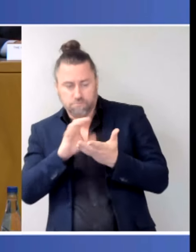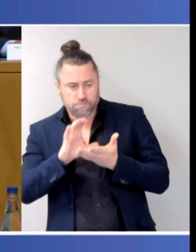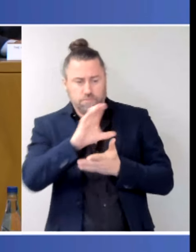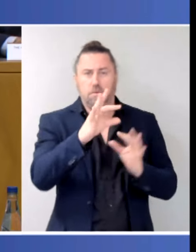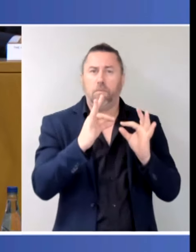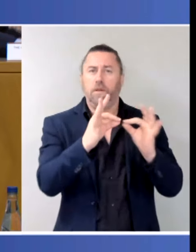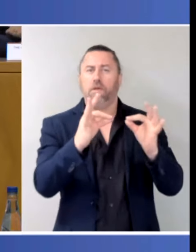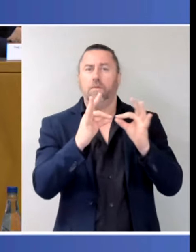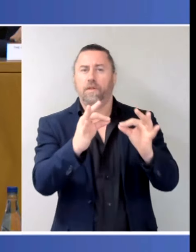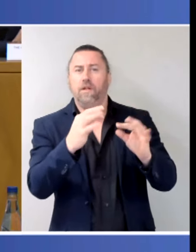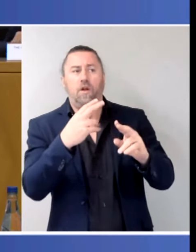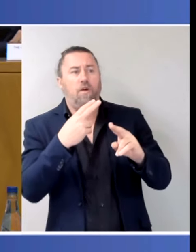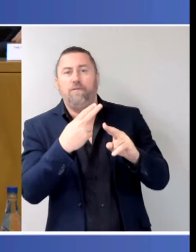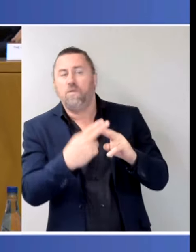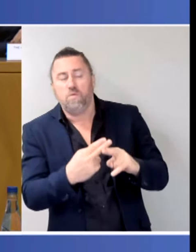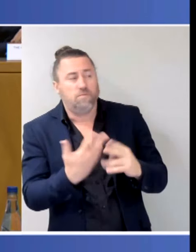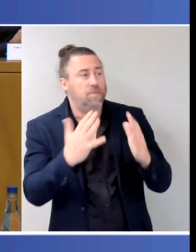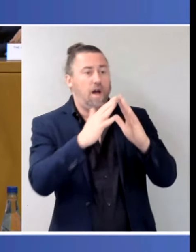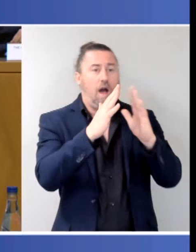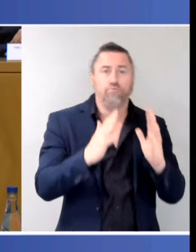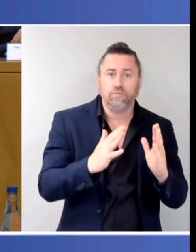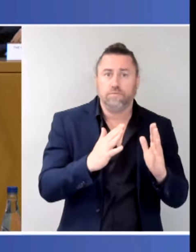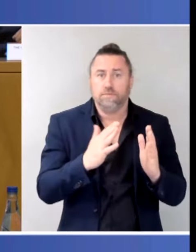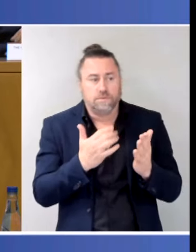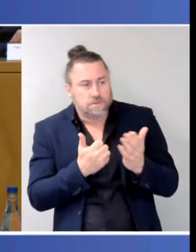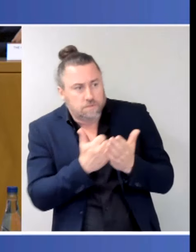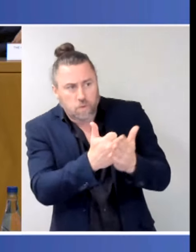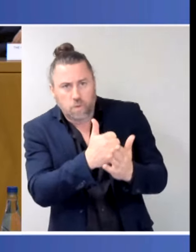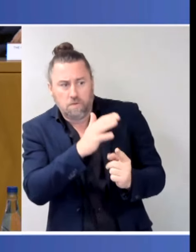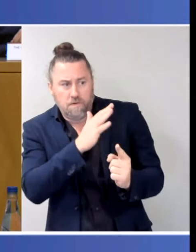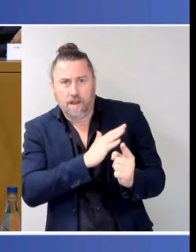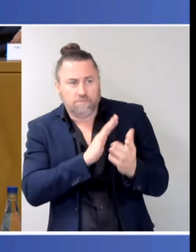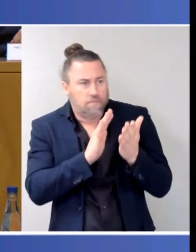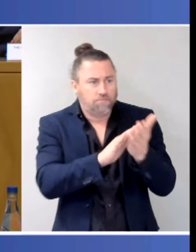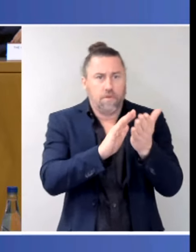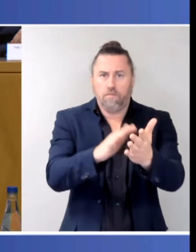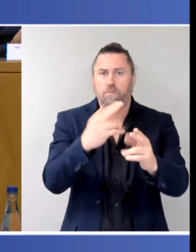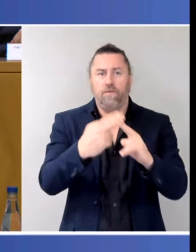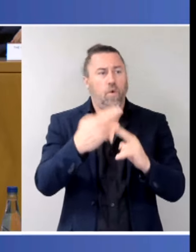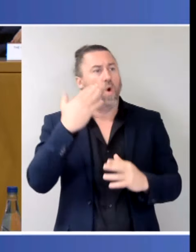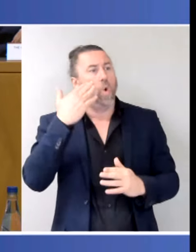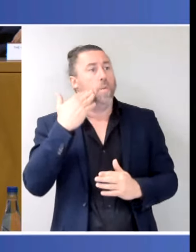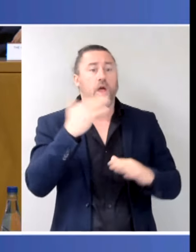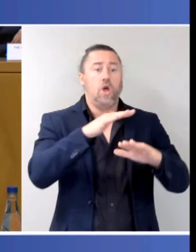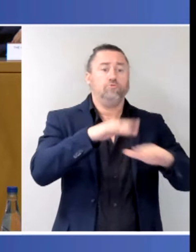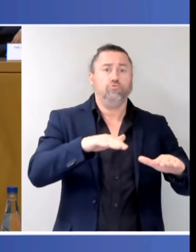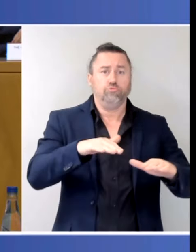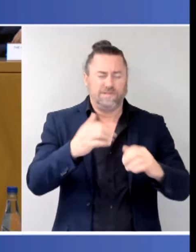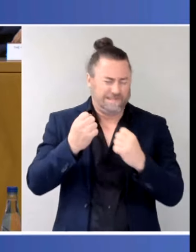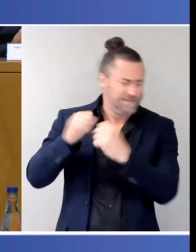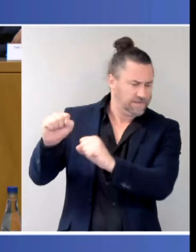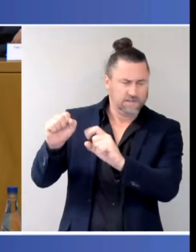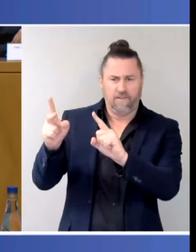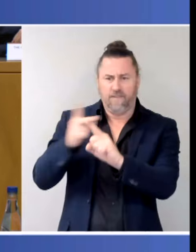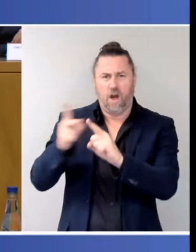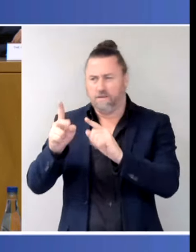parents that we know will be of particular importance for women and children escaping domestic violence. We know that a